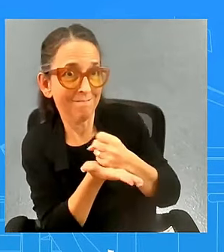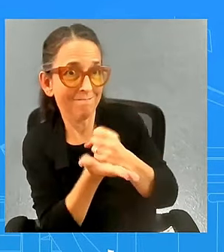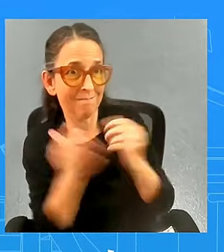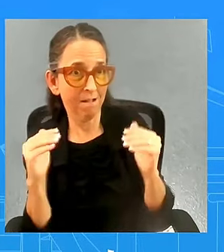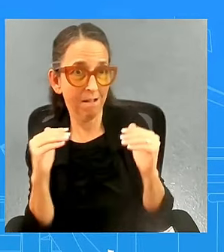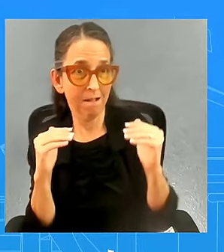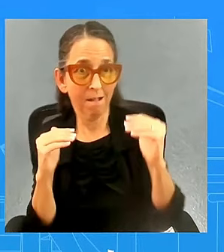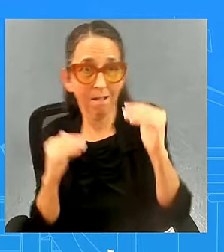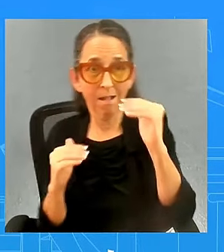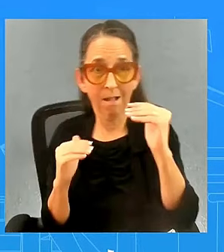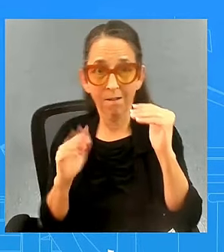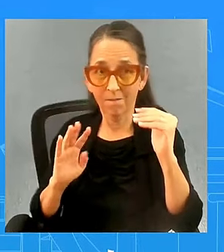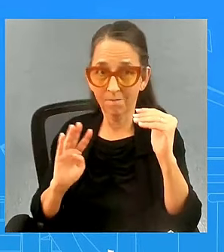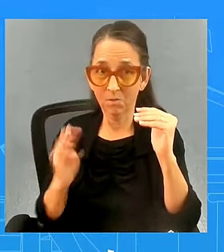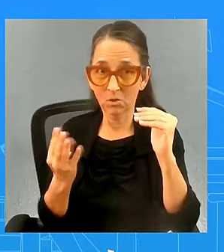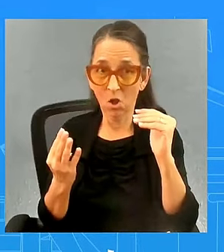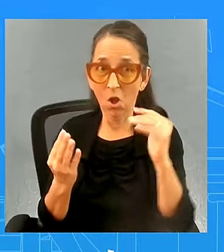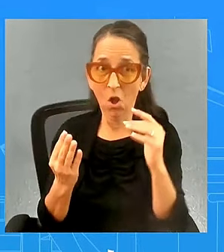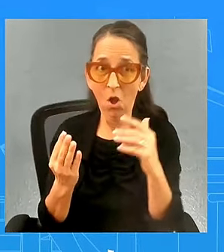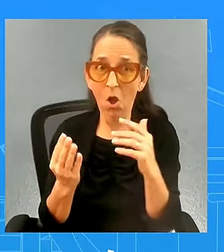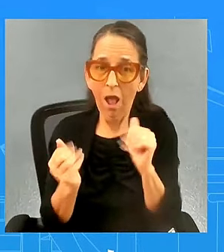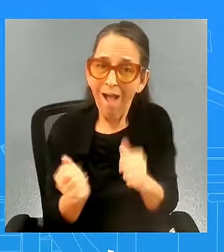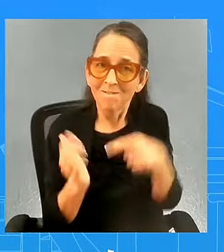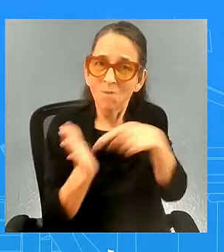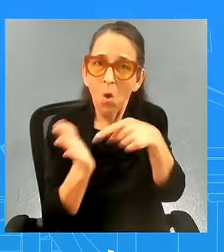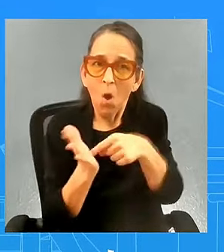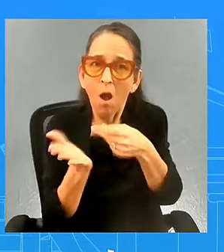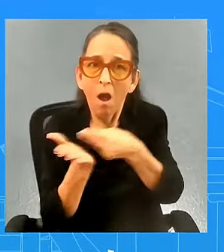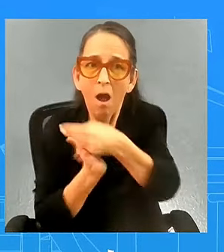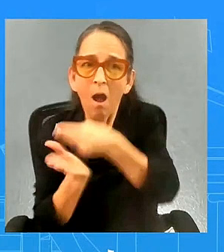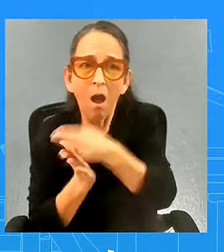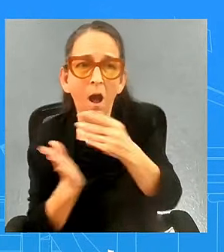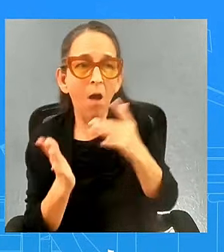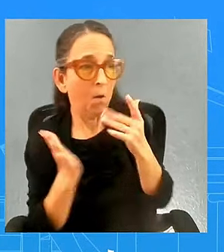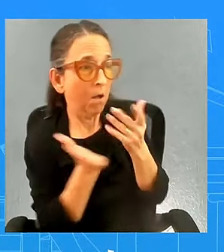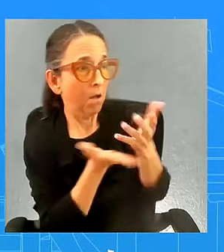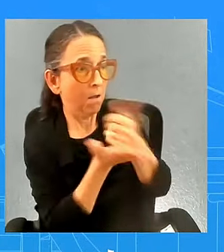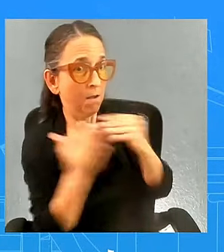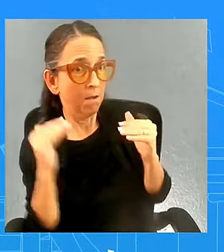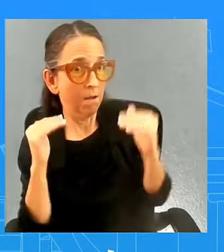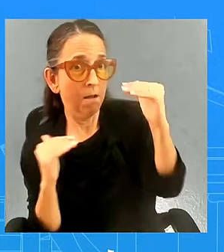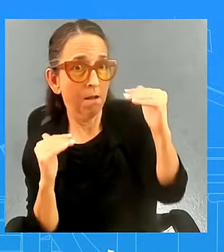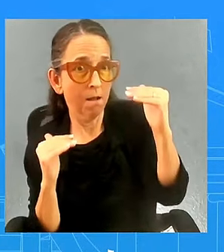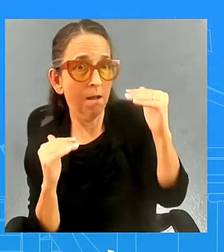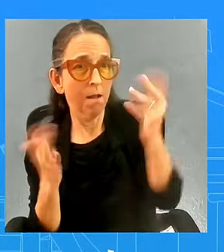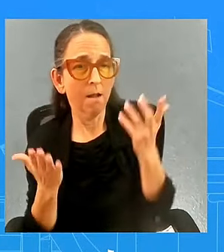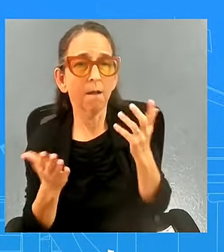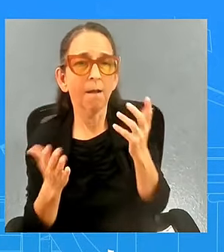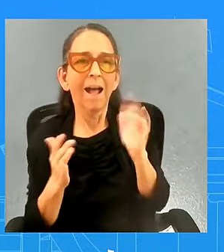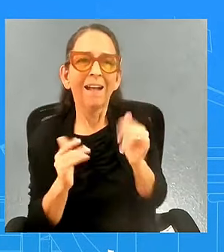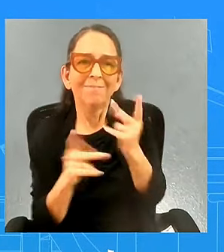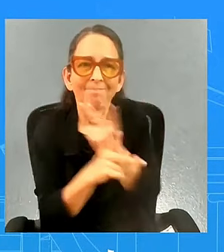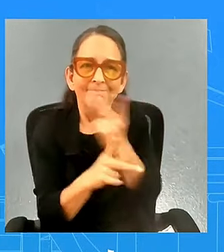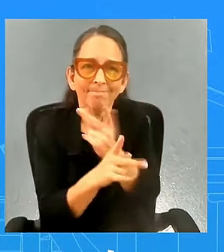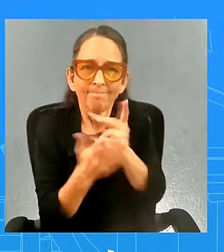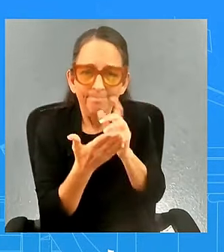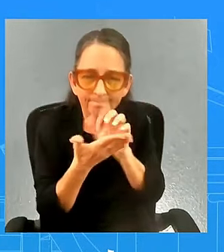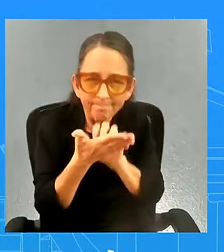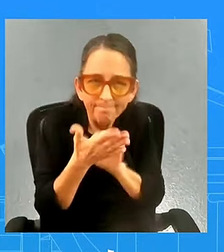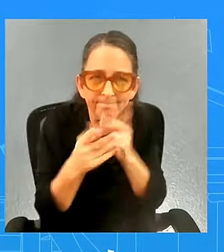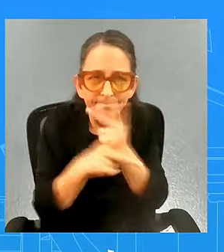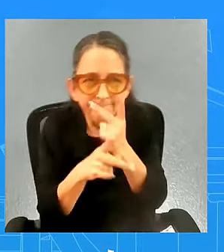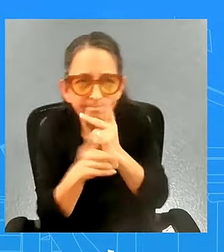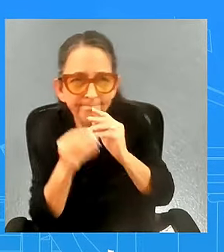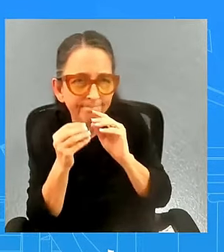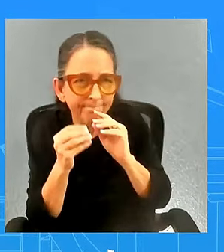something you can afford again so here's a calculation that we do that no normal person would do which is that it